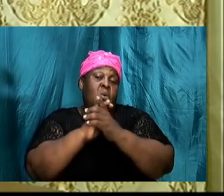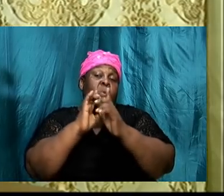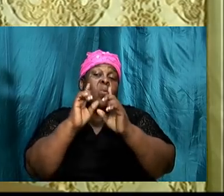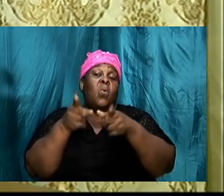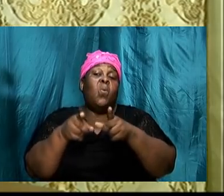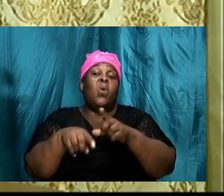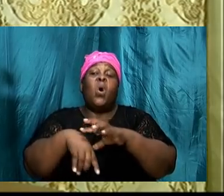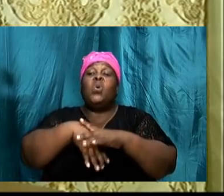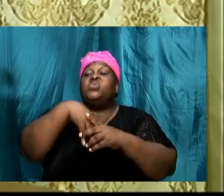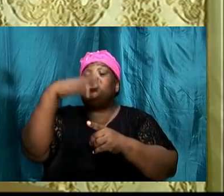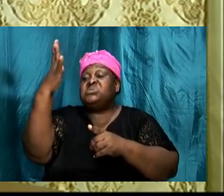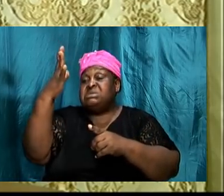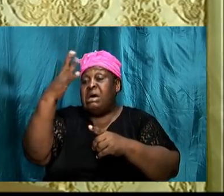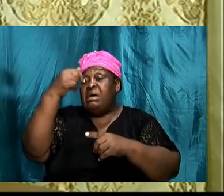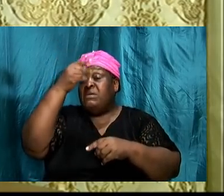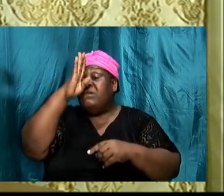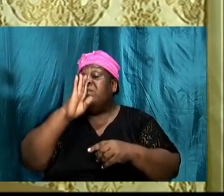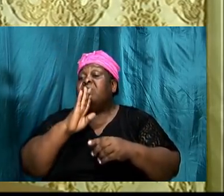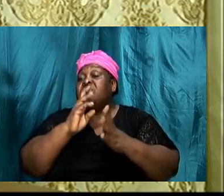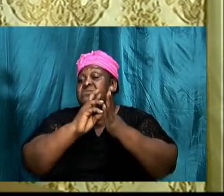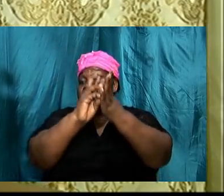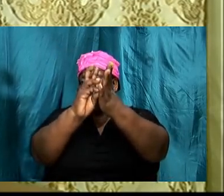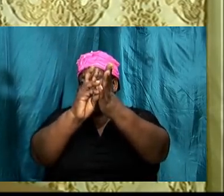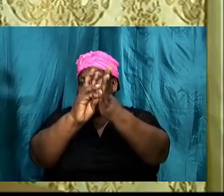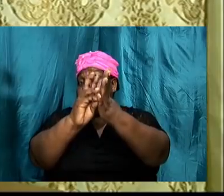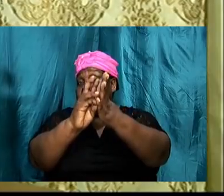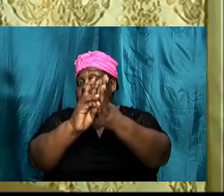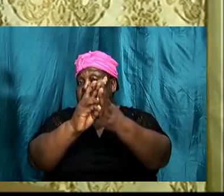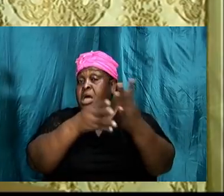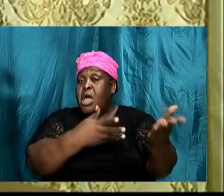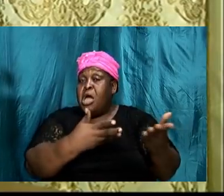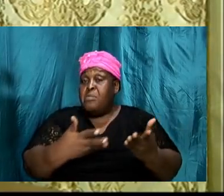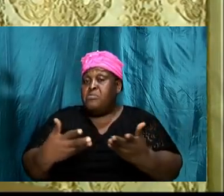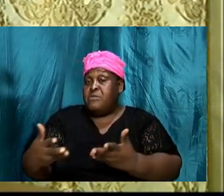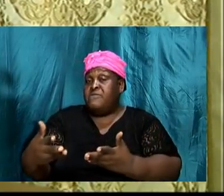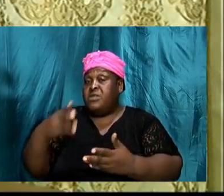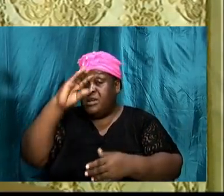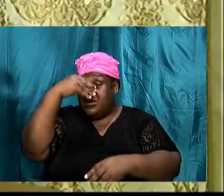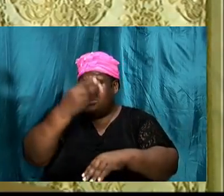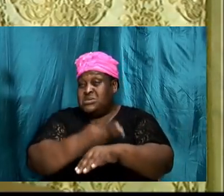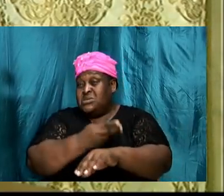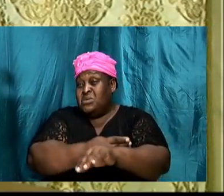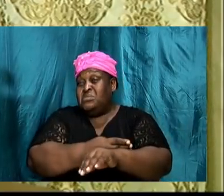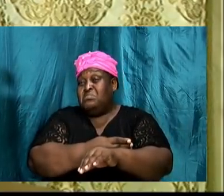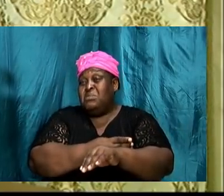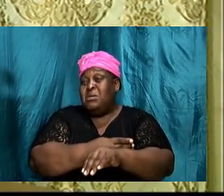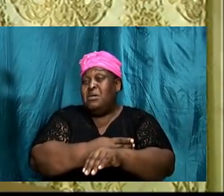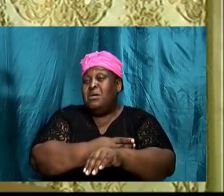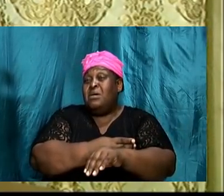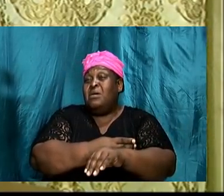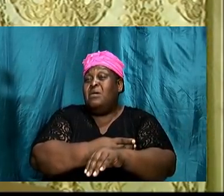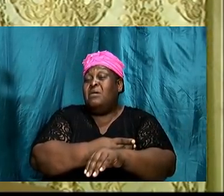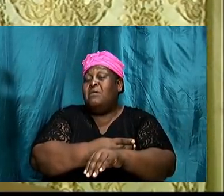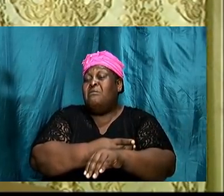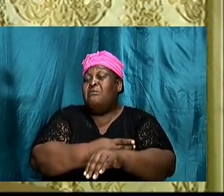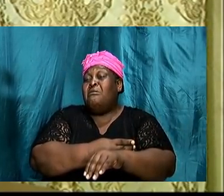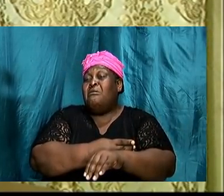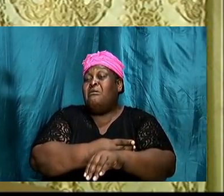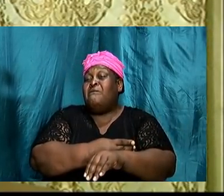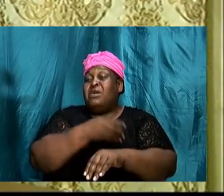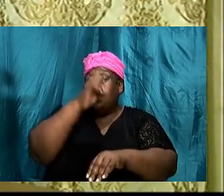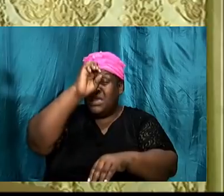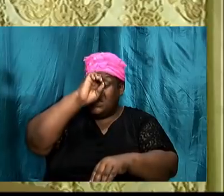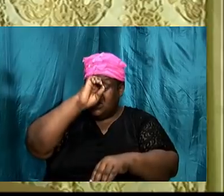outside of God's will and he brought forth a son of a man-woman. Some would argue,